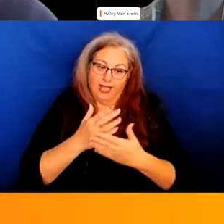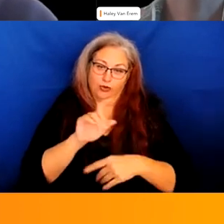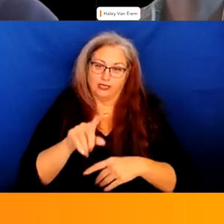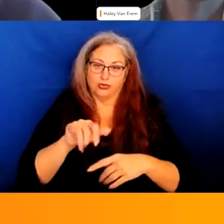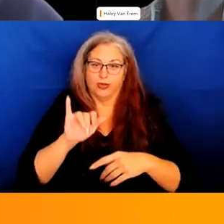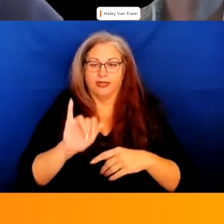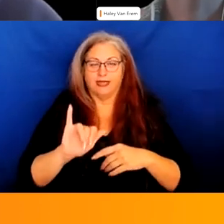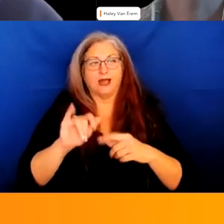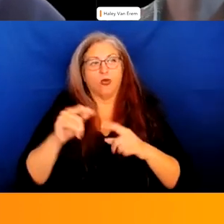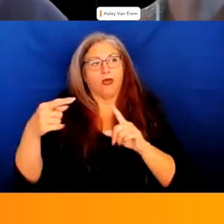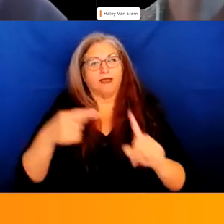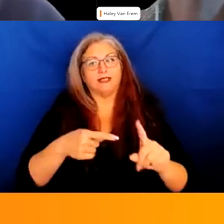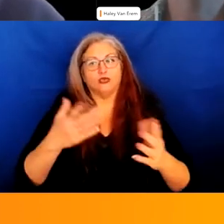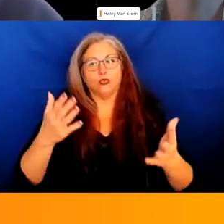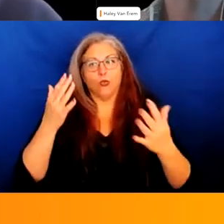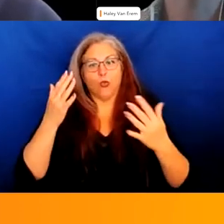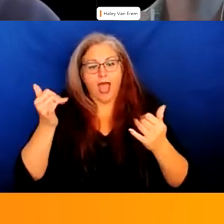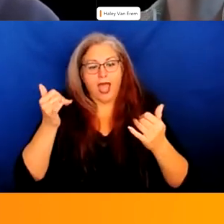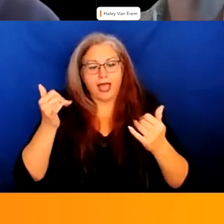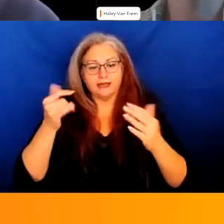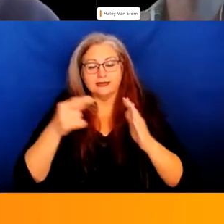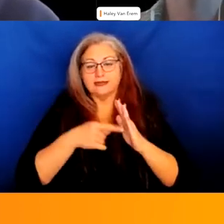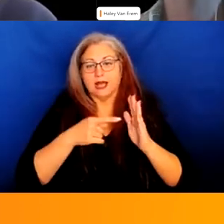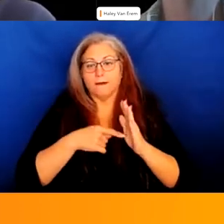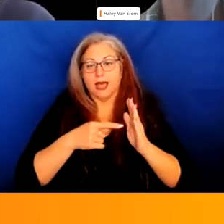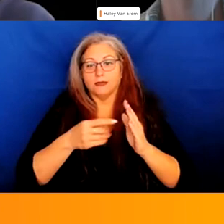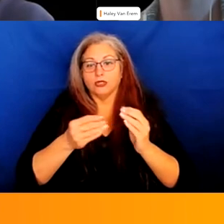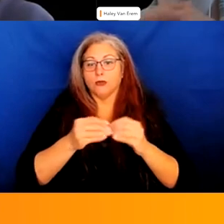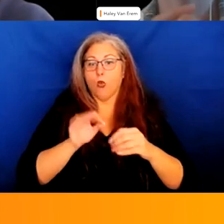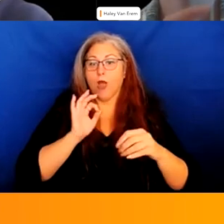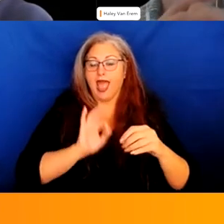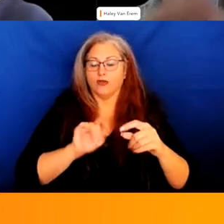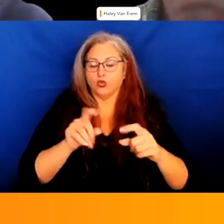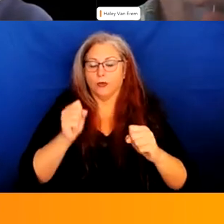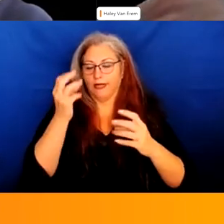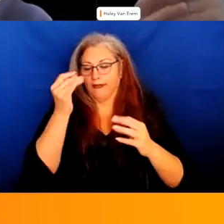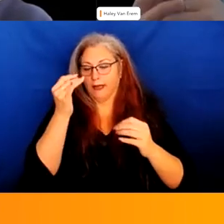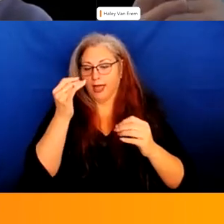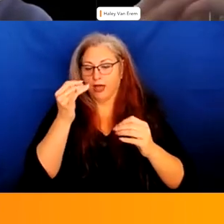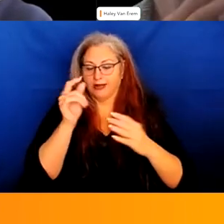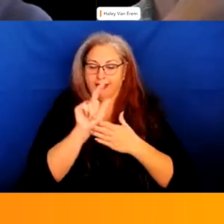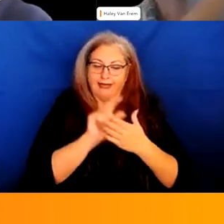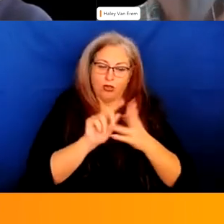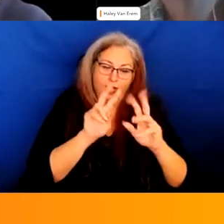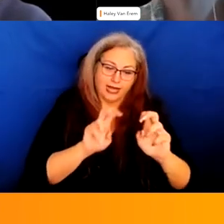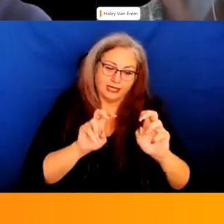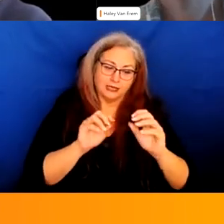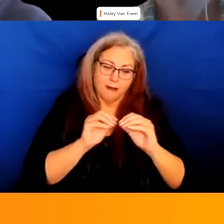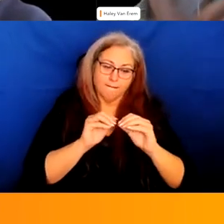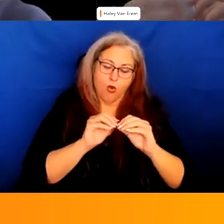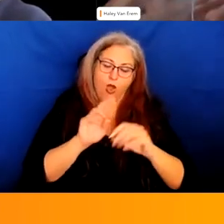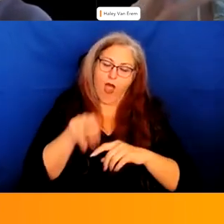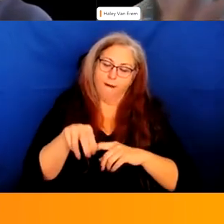points to why it's sometimes more helpful to really think about the legal analysis more upstream